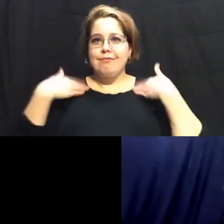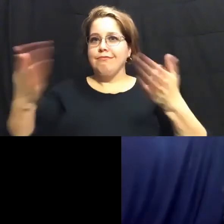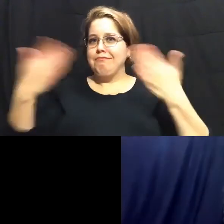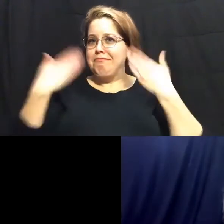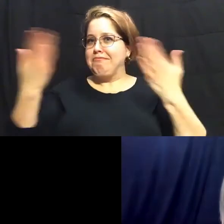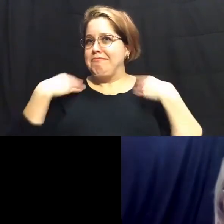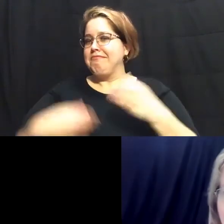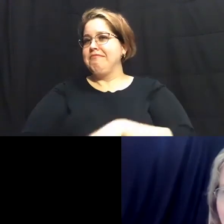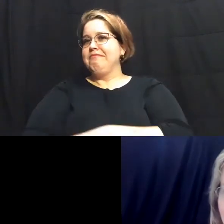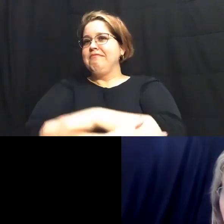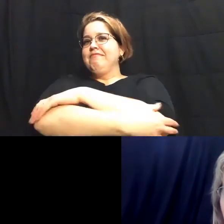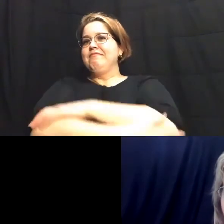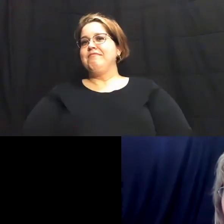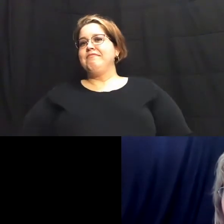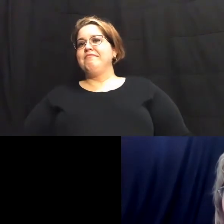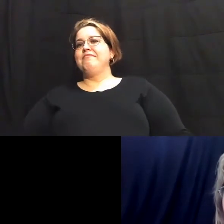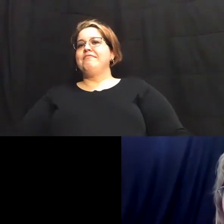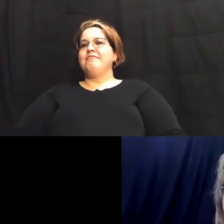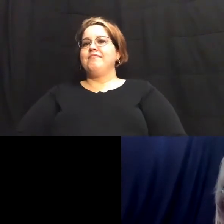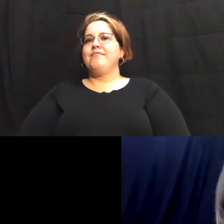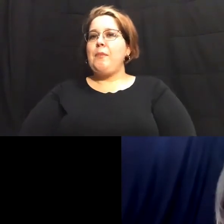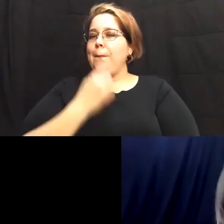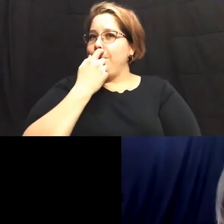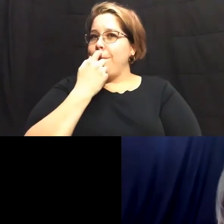thank you elaine thank you